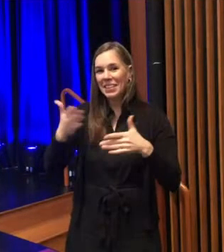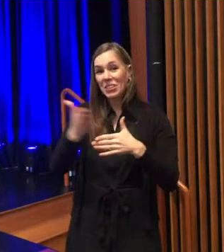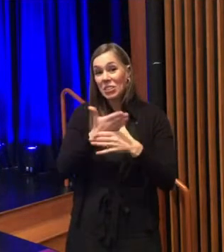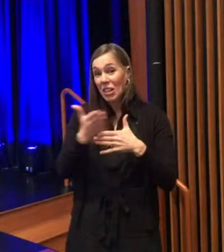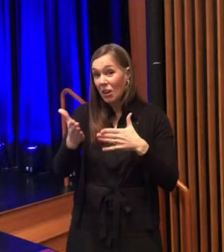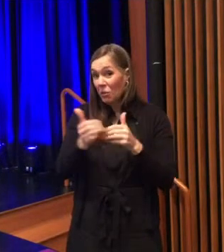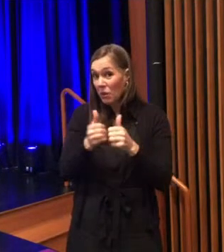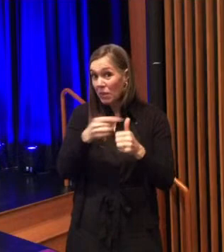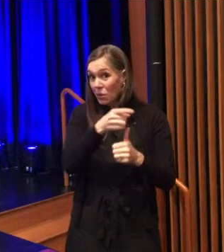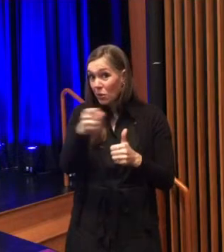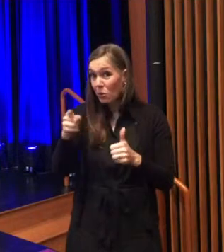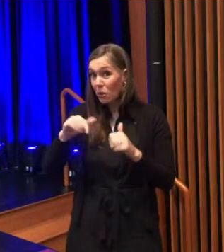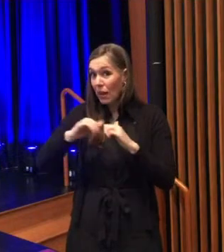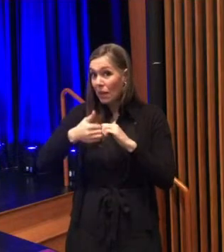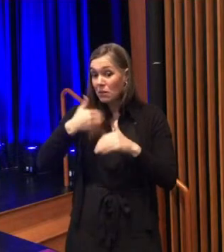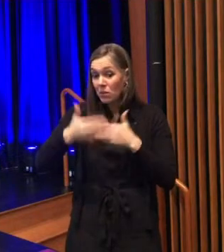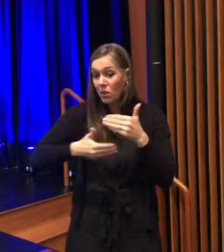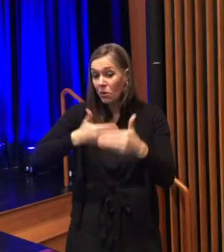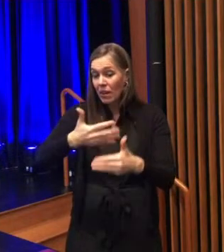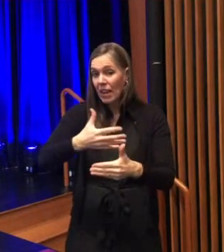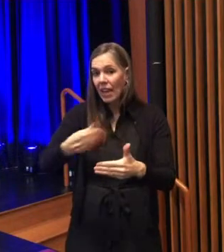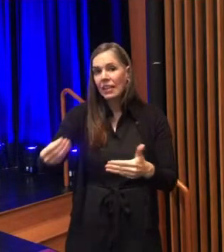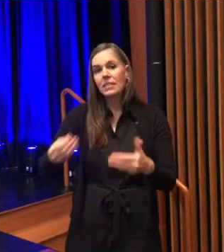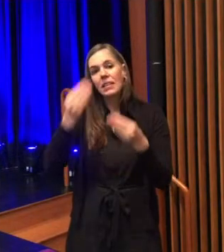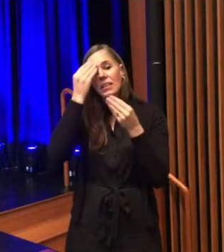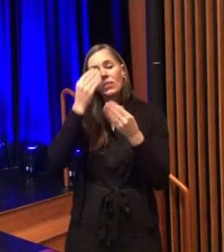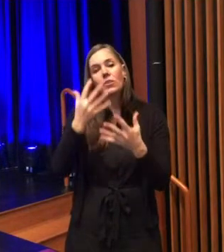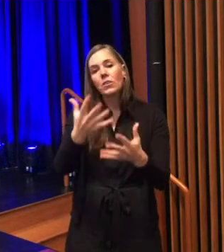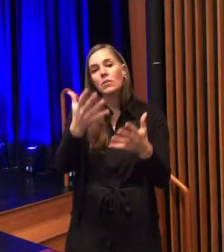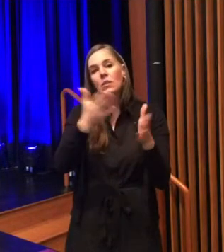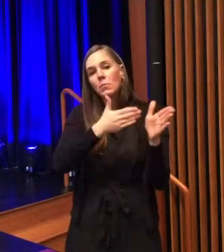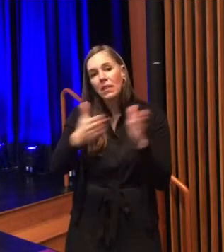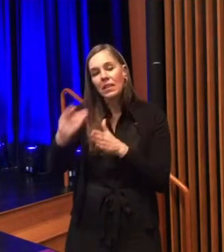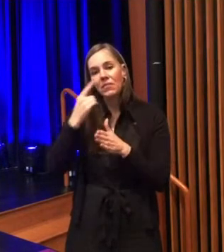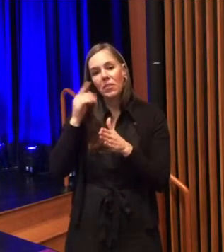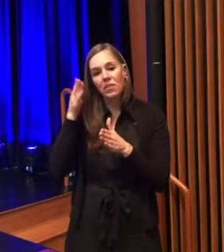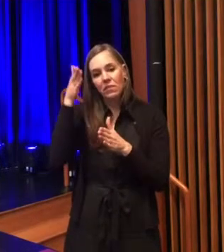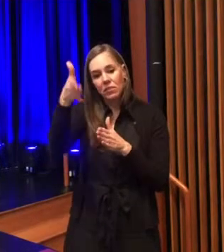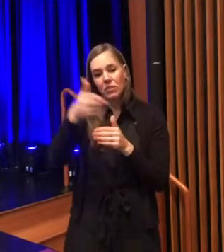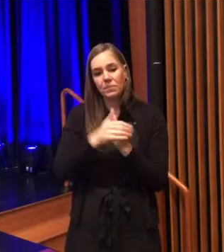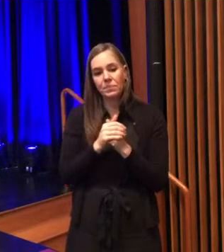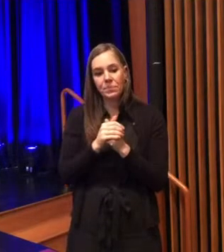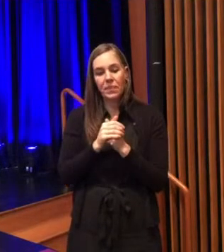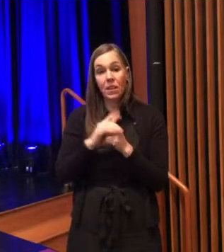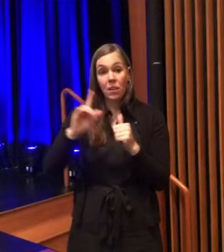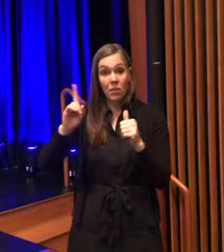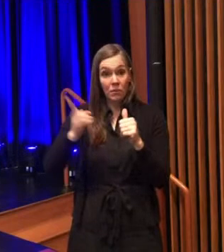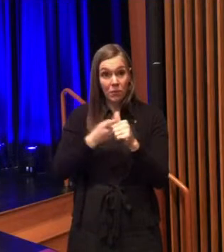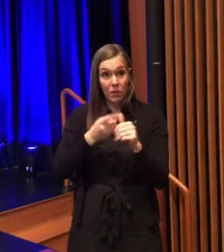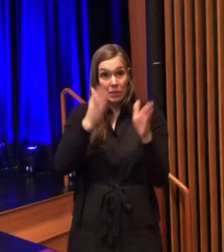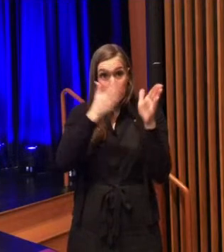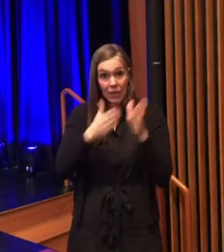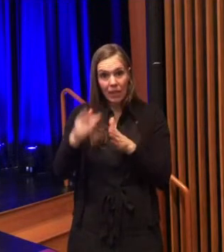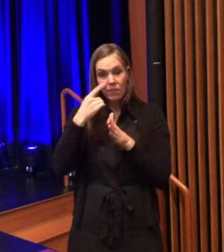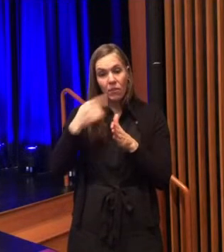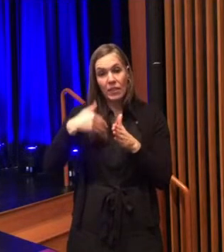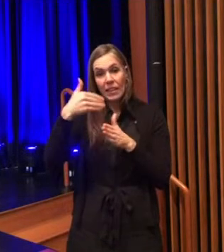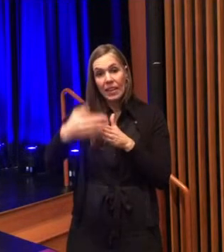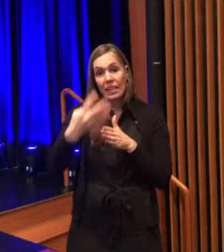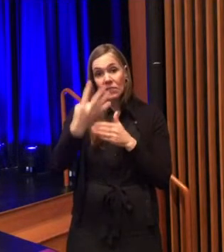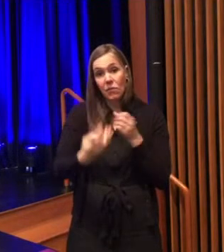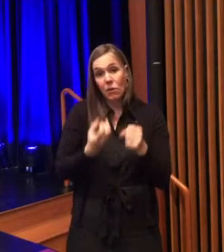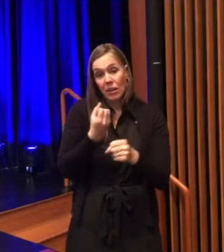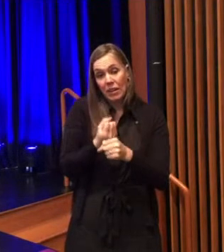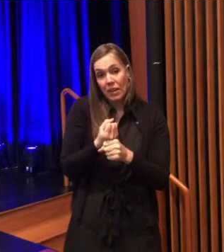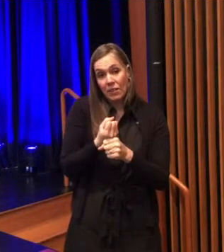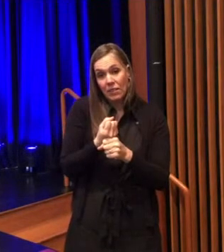this is going and what we are doing in the context of our strategic plan so our strategic plan for the next four years echoes